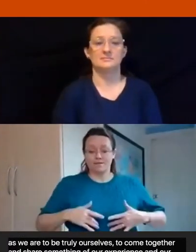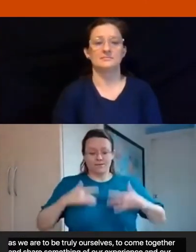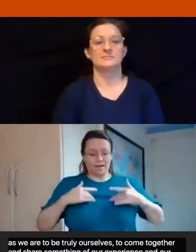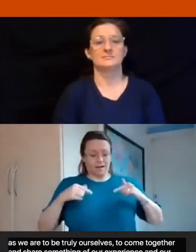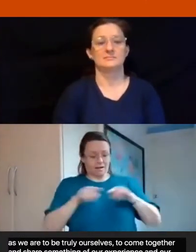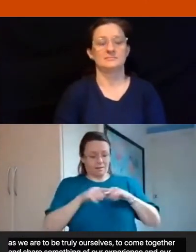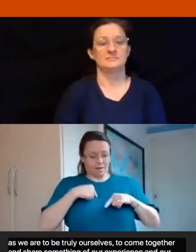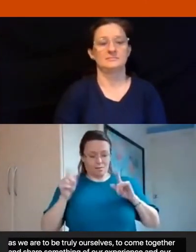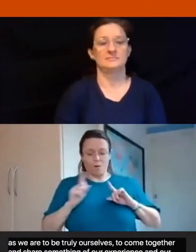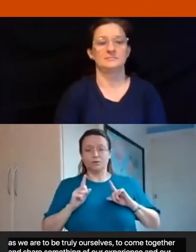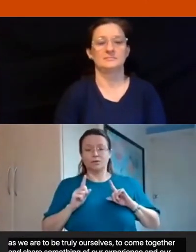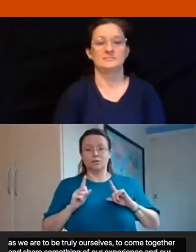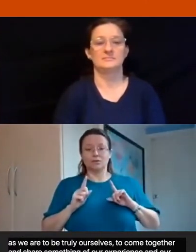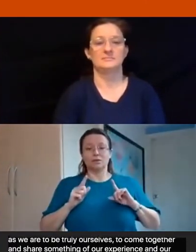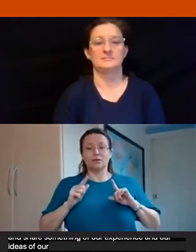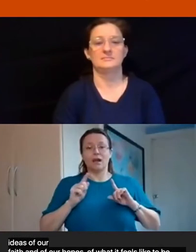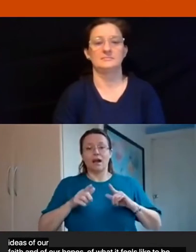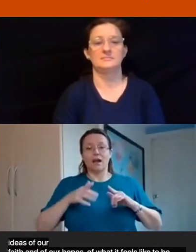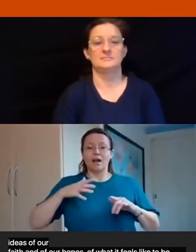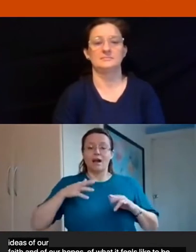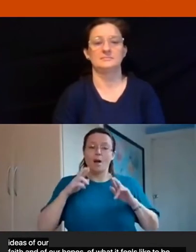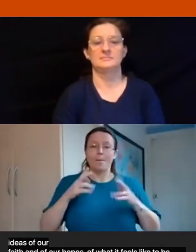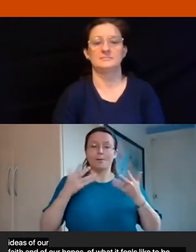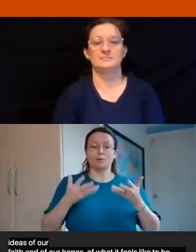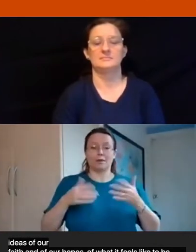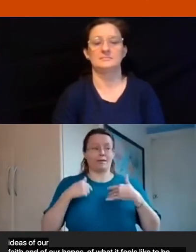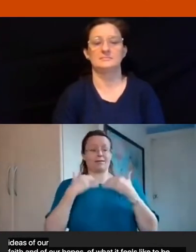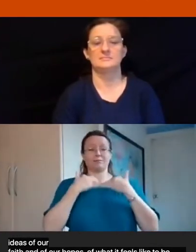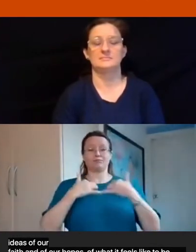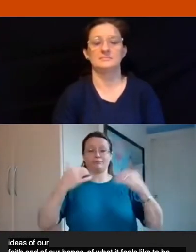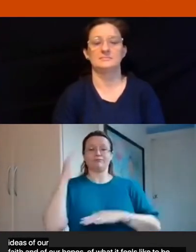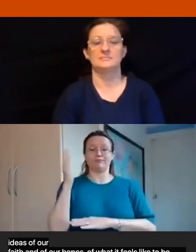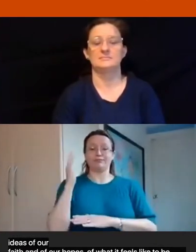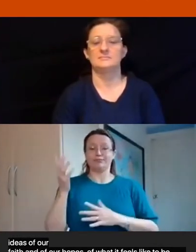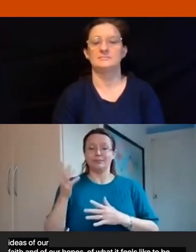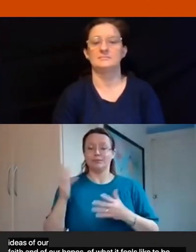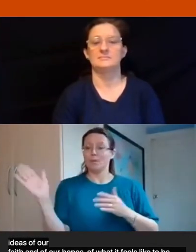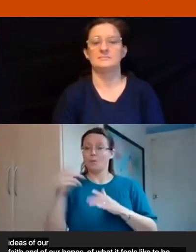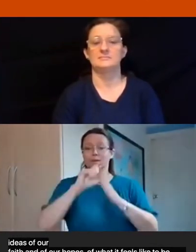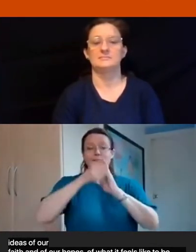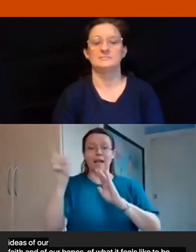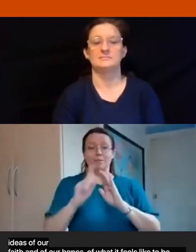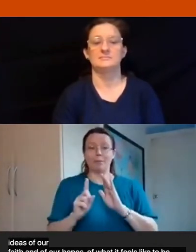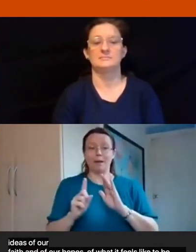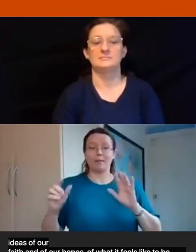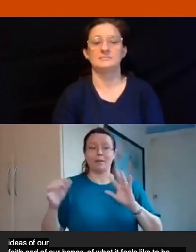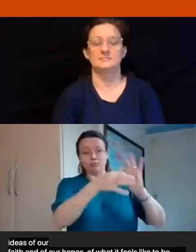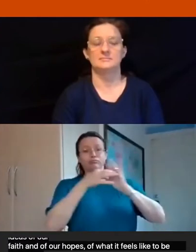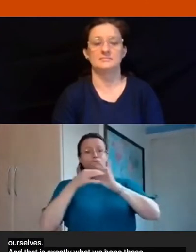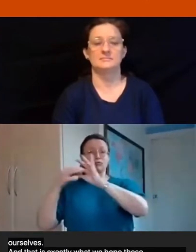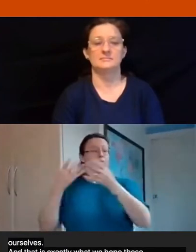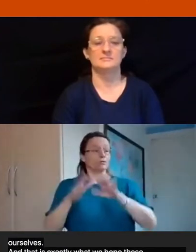and that is exactly what we hope these conferences will do we disable people gather from across the country